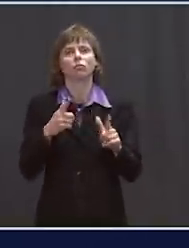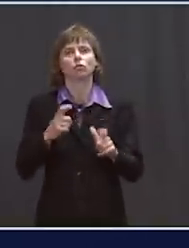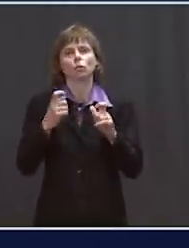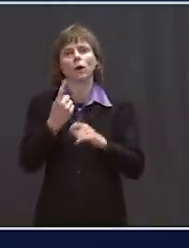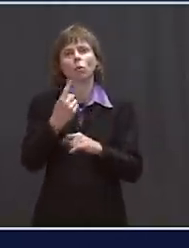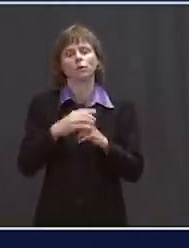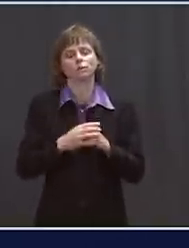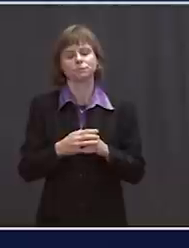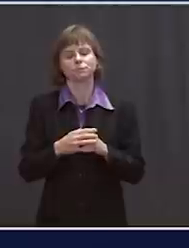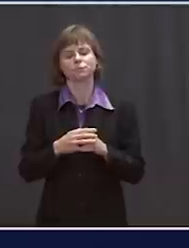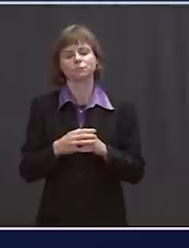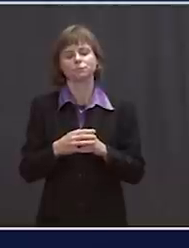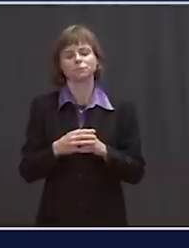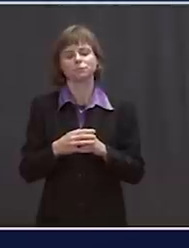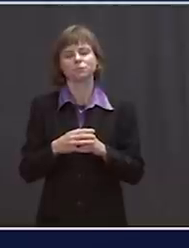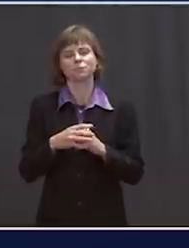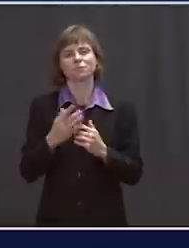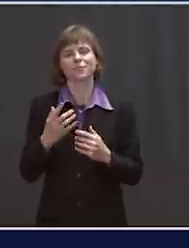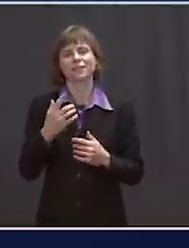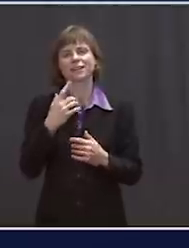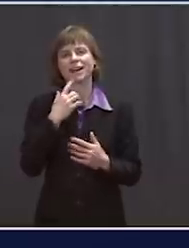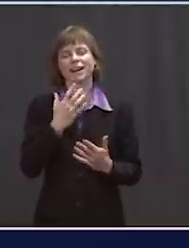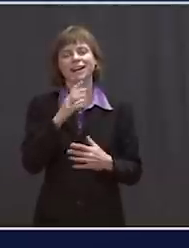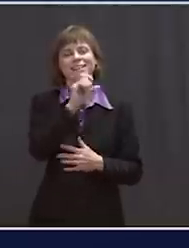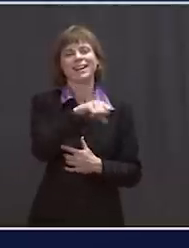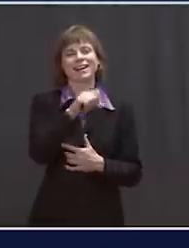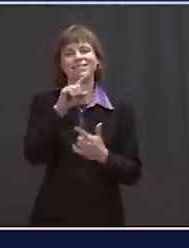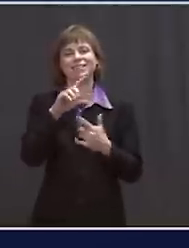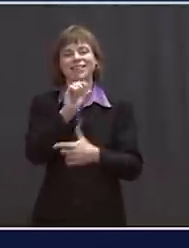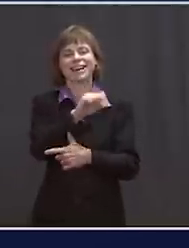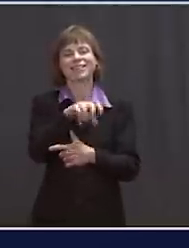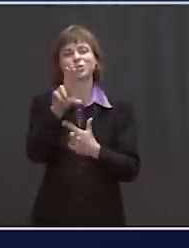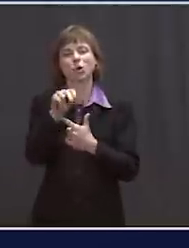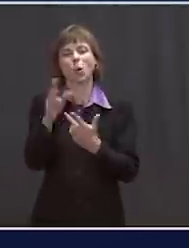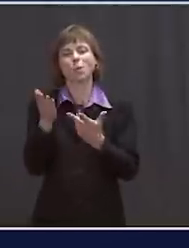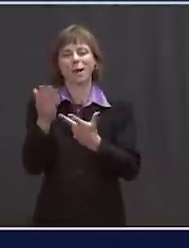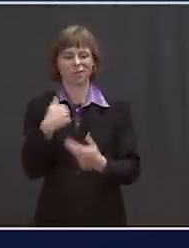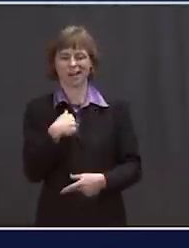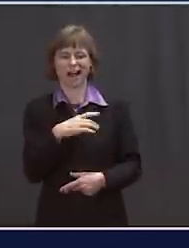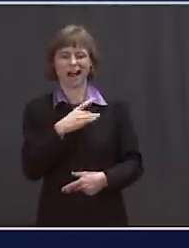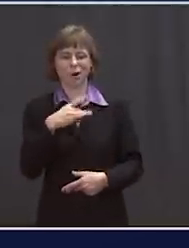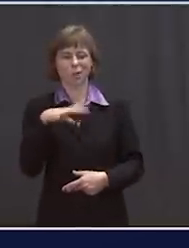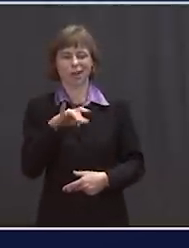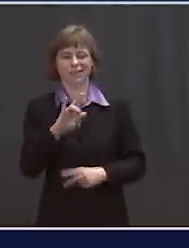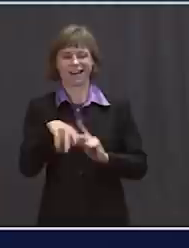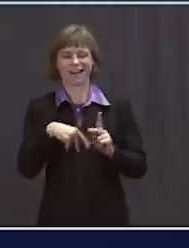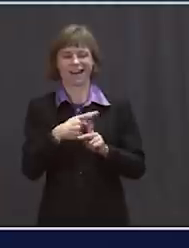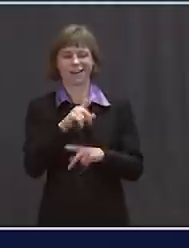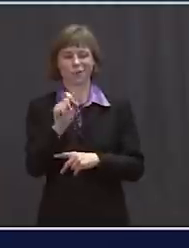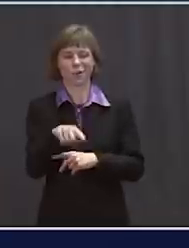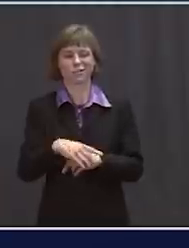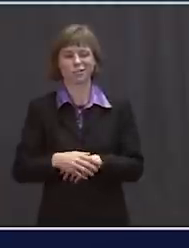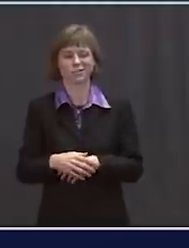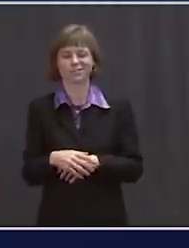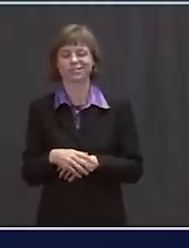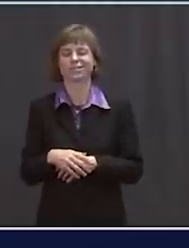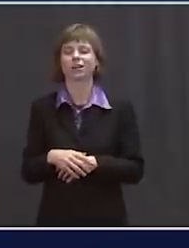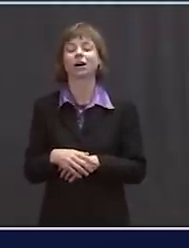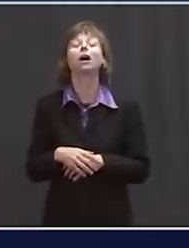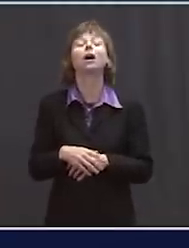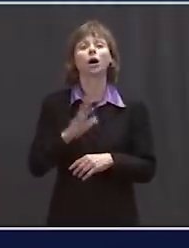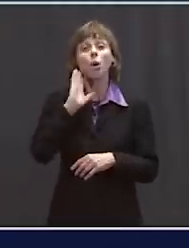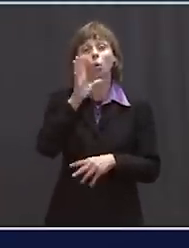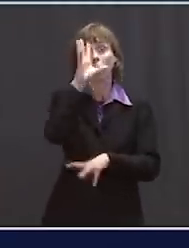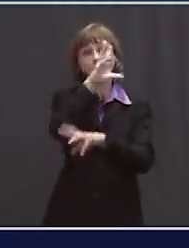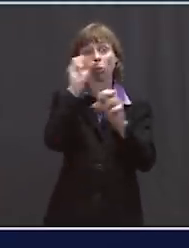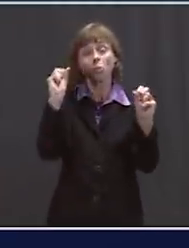This, I'll frame it as a yes, no, or maybe, perhaps. Ms. I never like those questions, but go ahead. The Will President Biden use the power of the bully